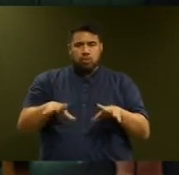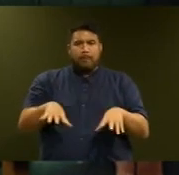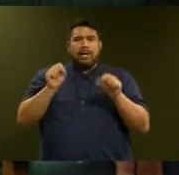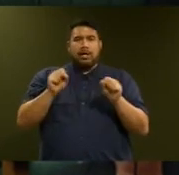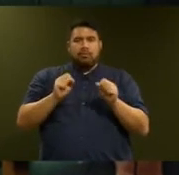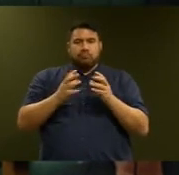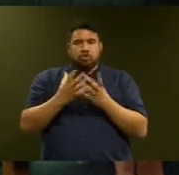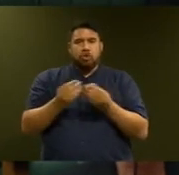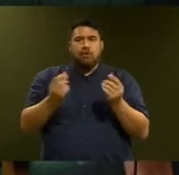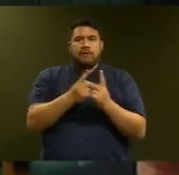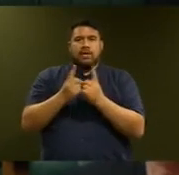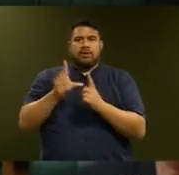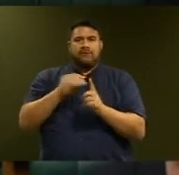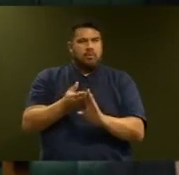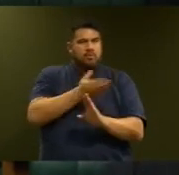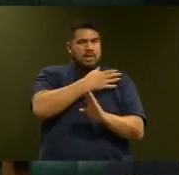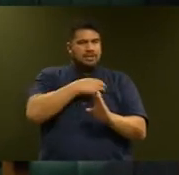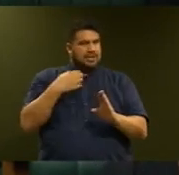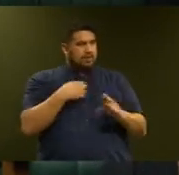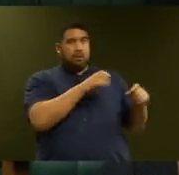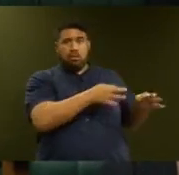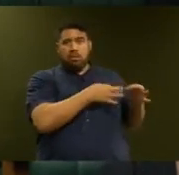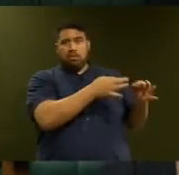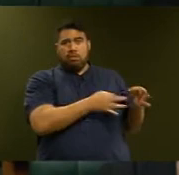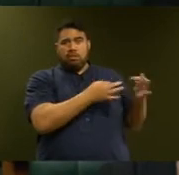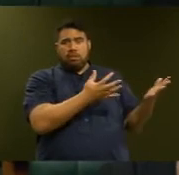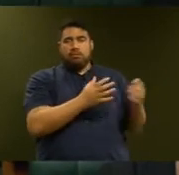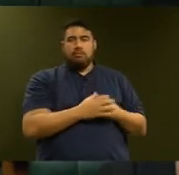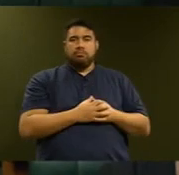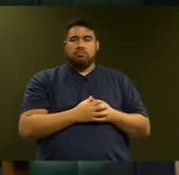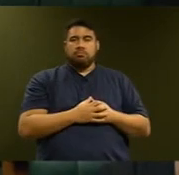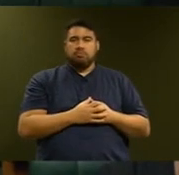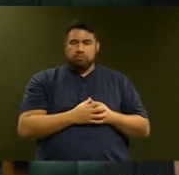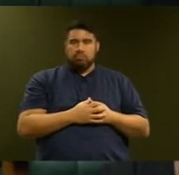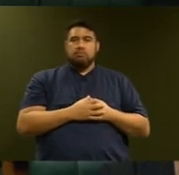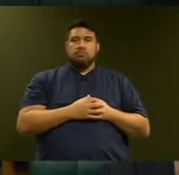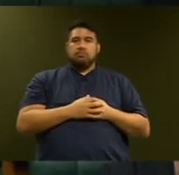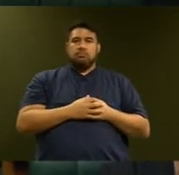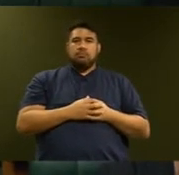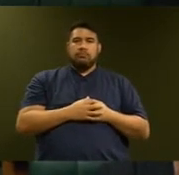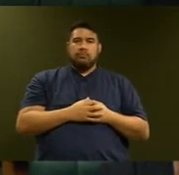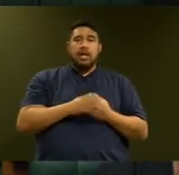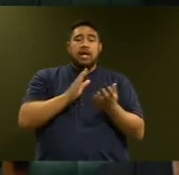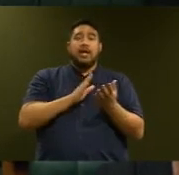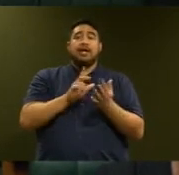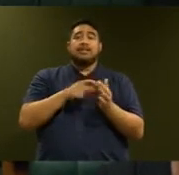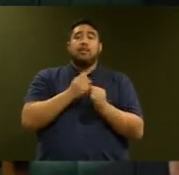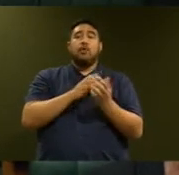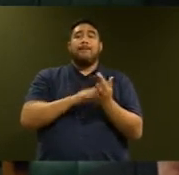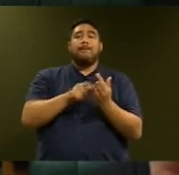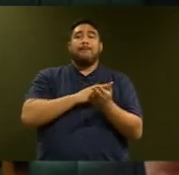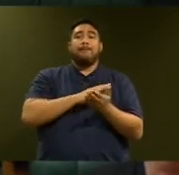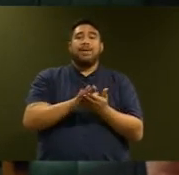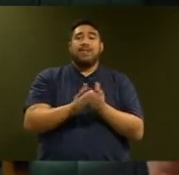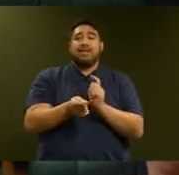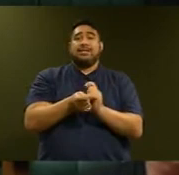member doesn't think that it's important to understand what a shambles she made of meth testing, then perhaps she does